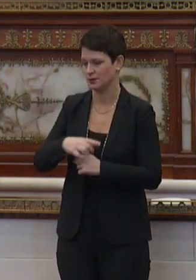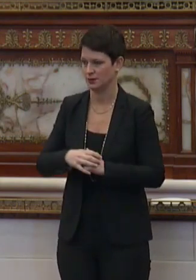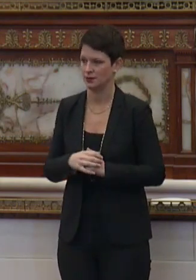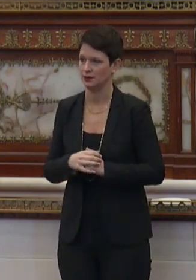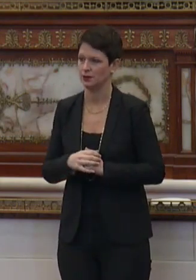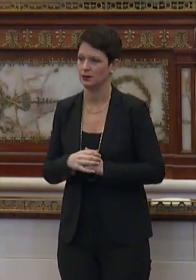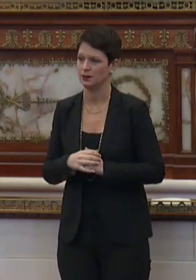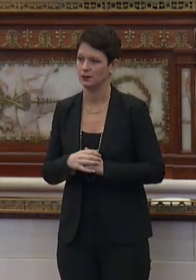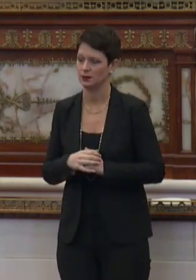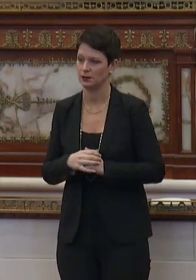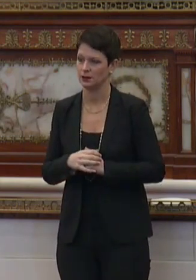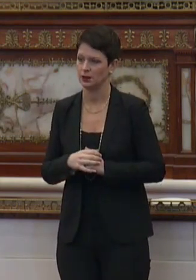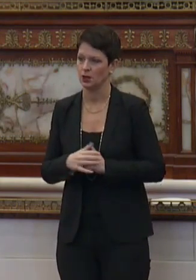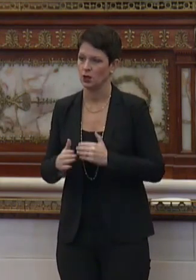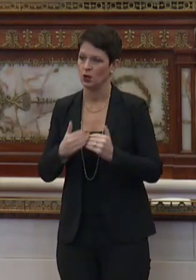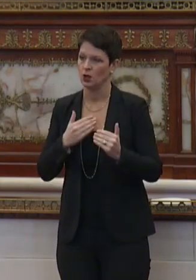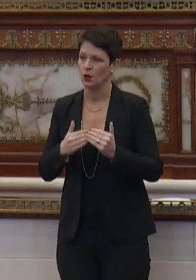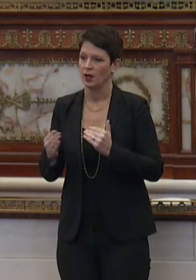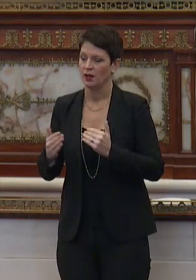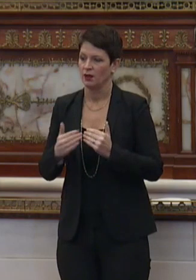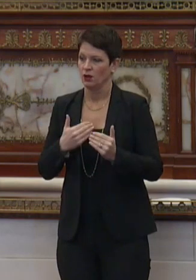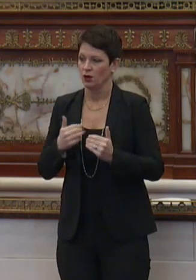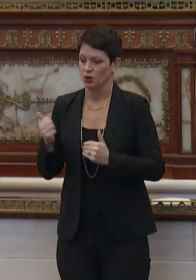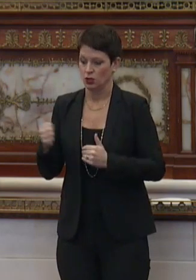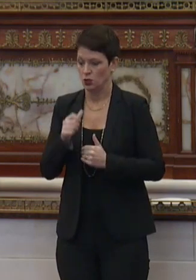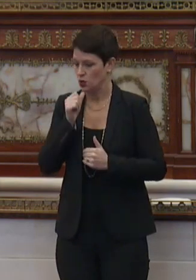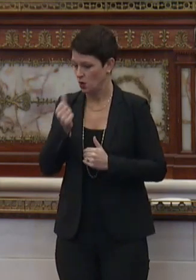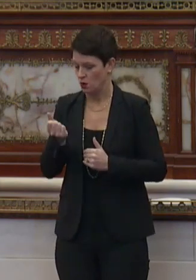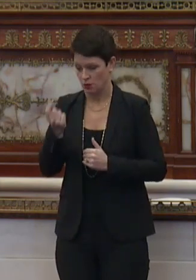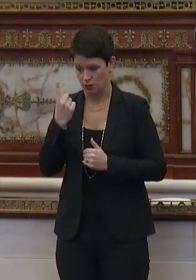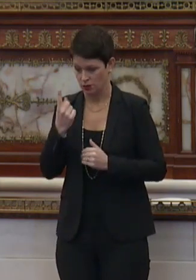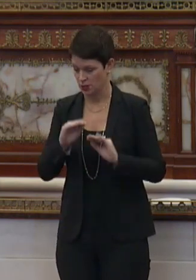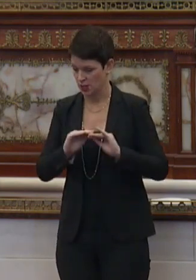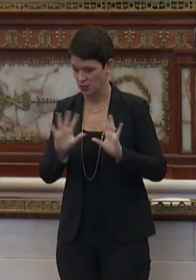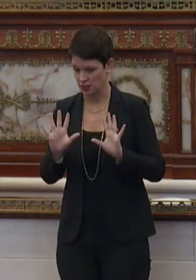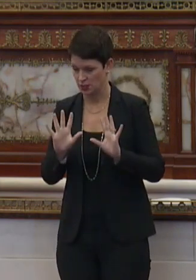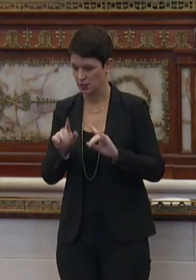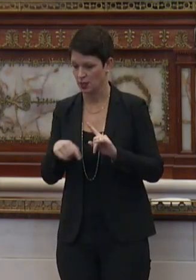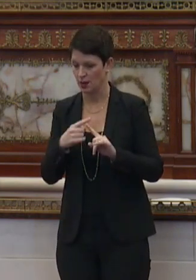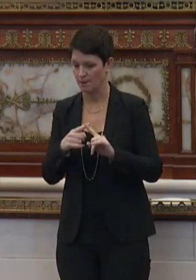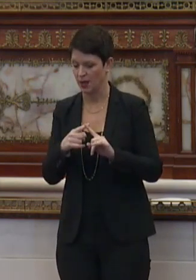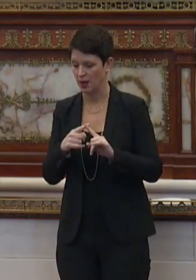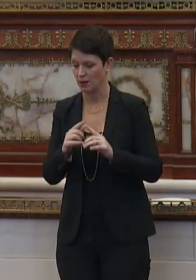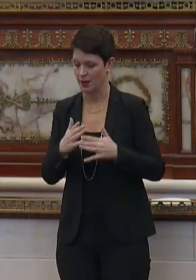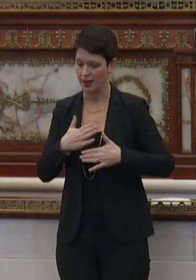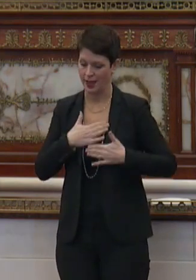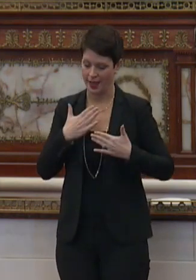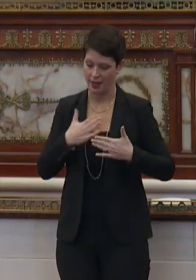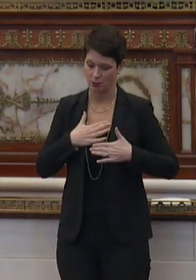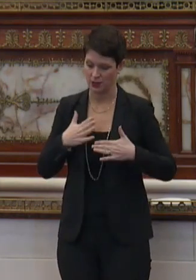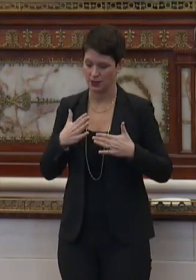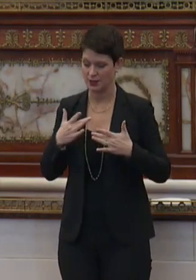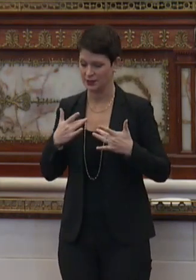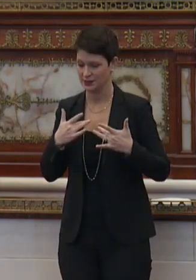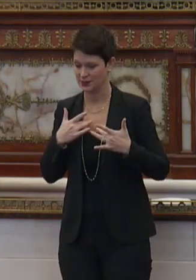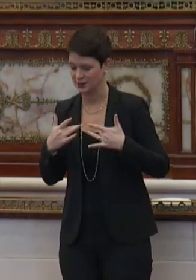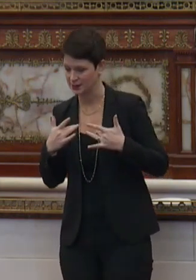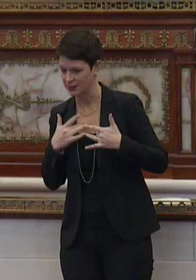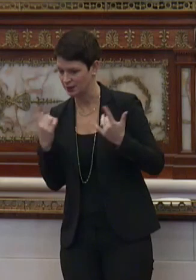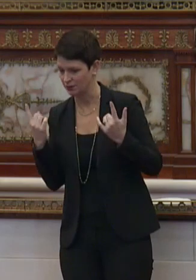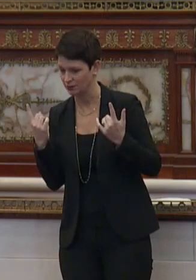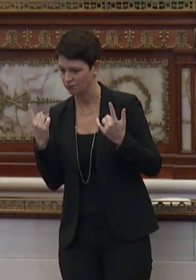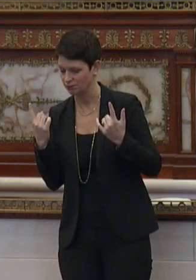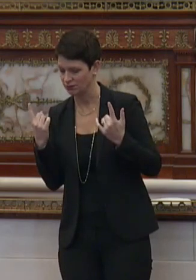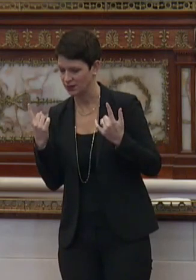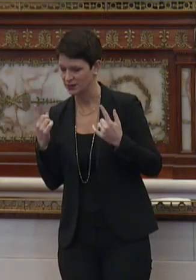So whether you don't get the memo about how insensitive something like that can